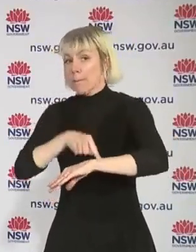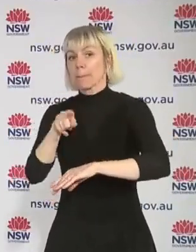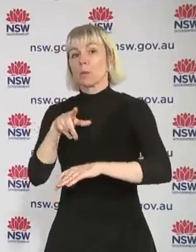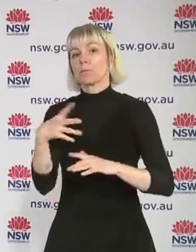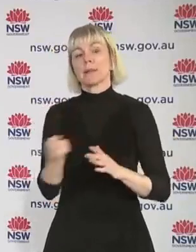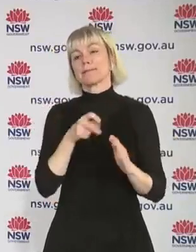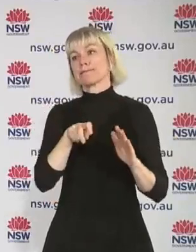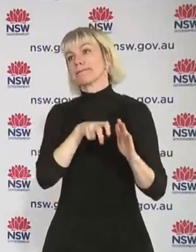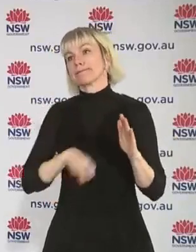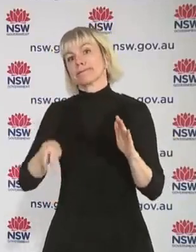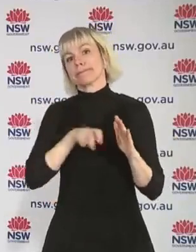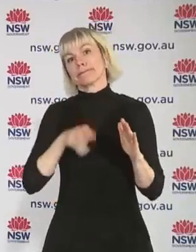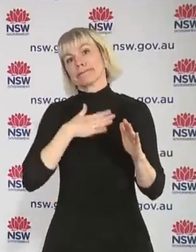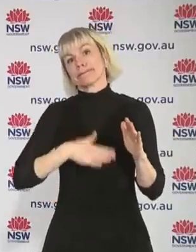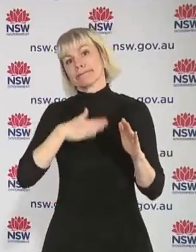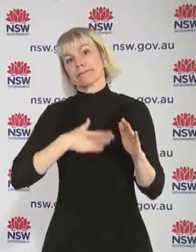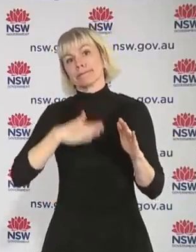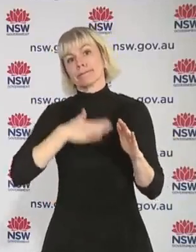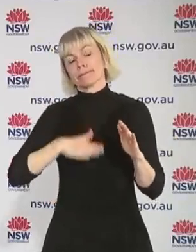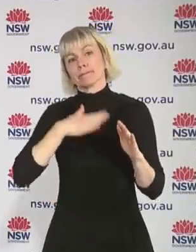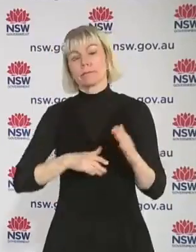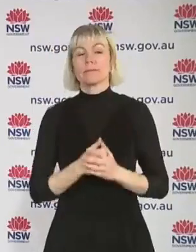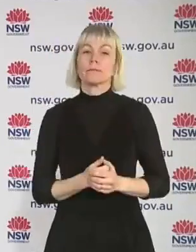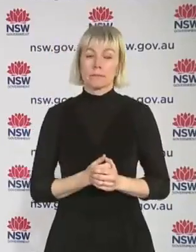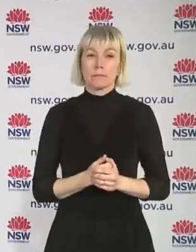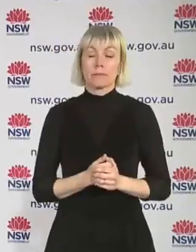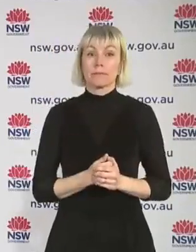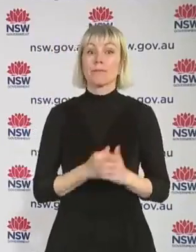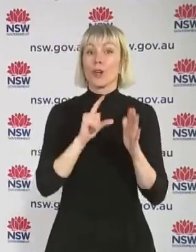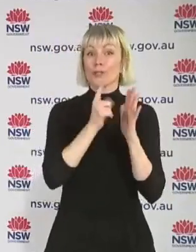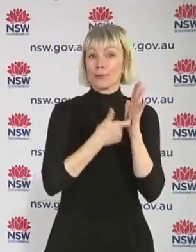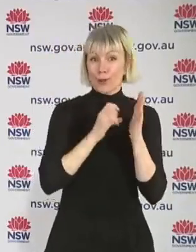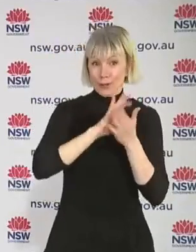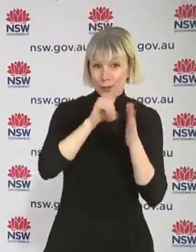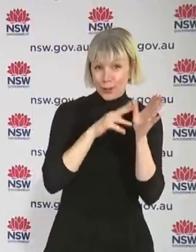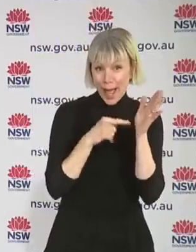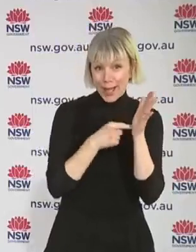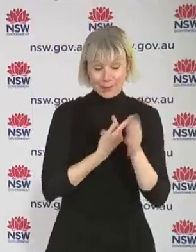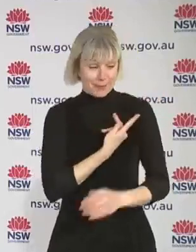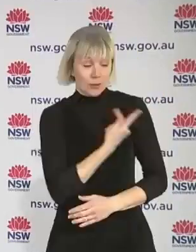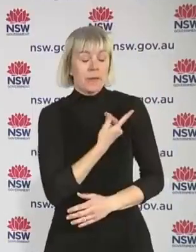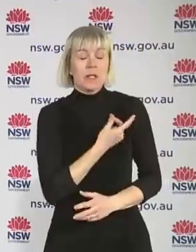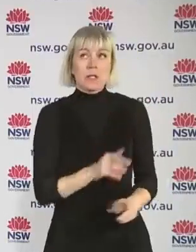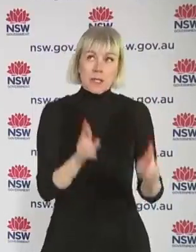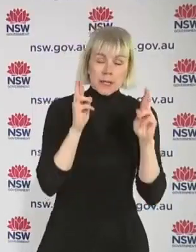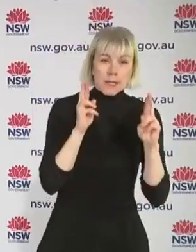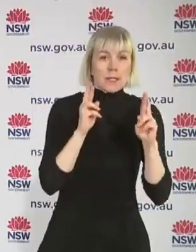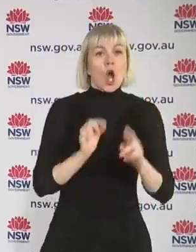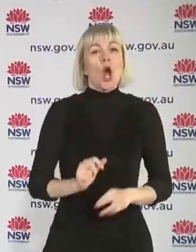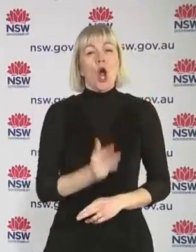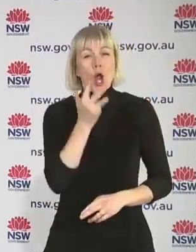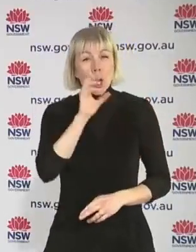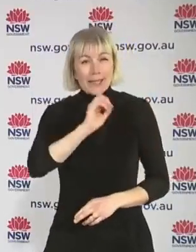reopening happens on the 1st of December, we anticipate, I mean, Dr Chan have got our fingers crossed to have 92, 93% of our adult population